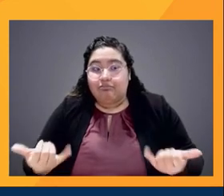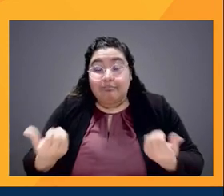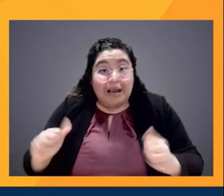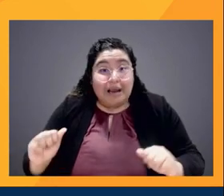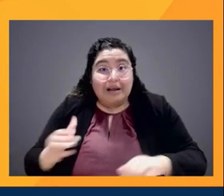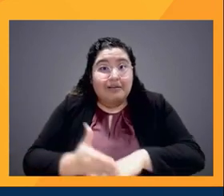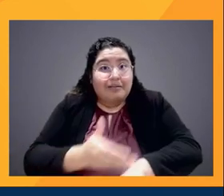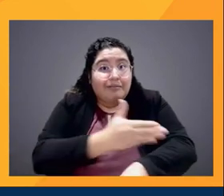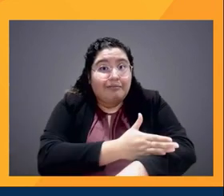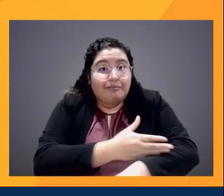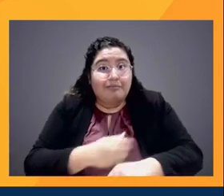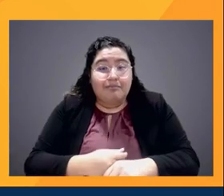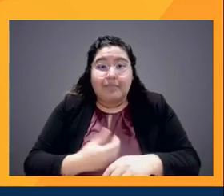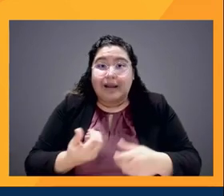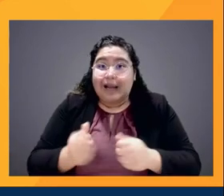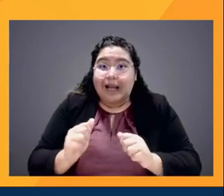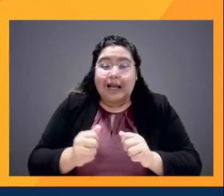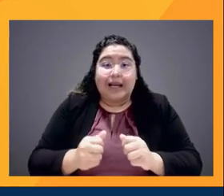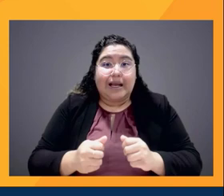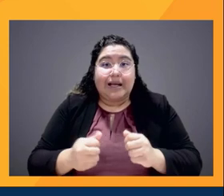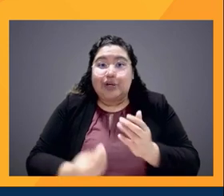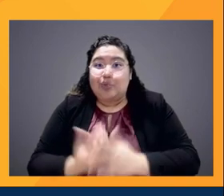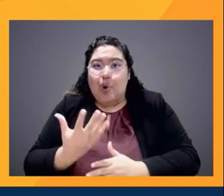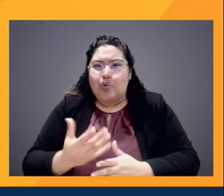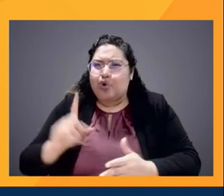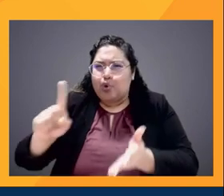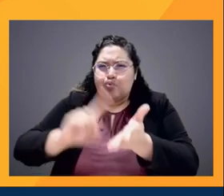we seen growth? What is your research showing us?